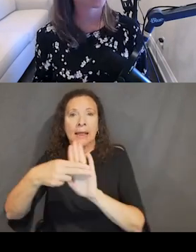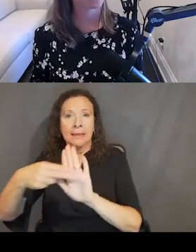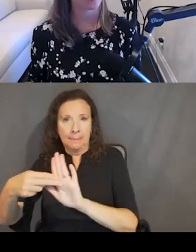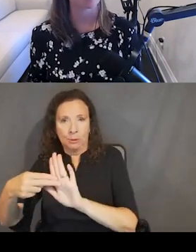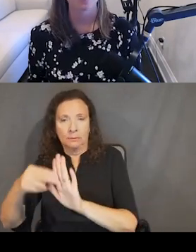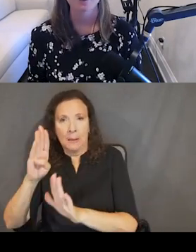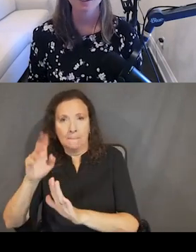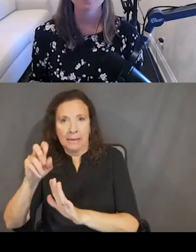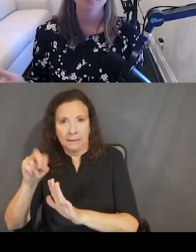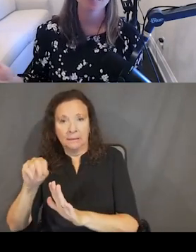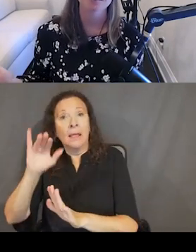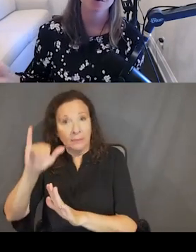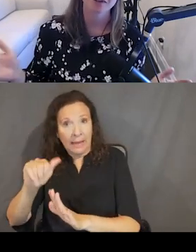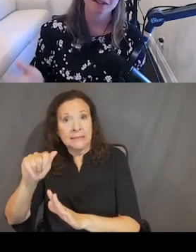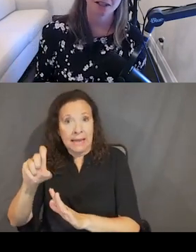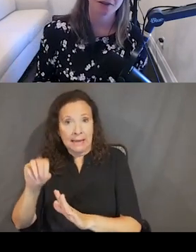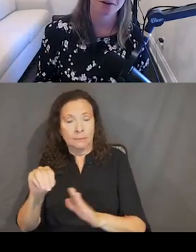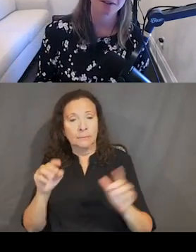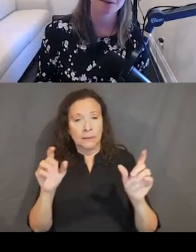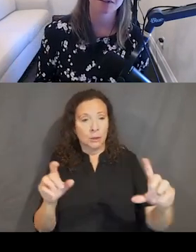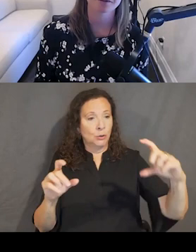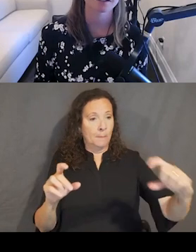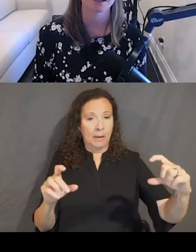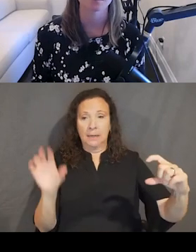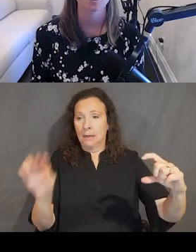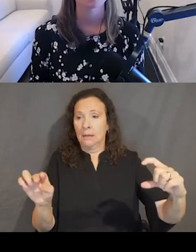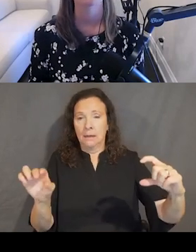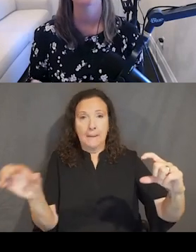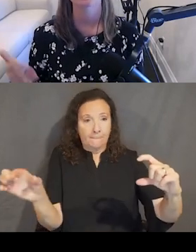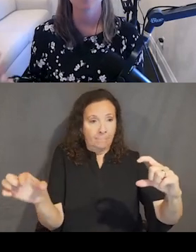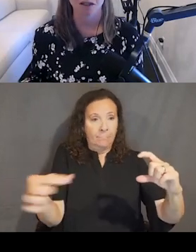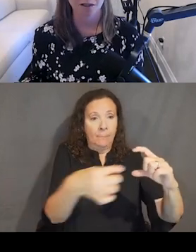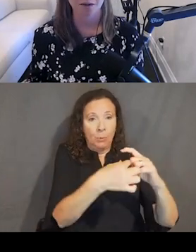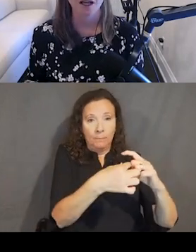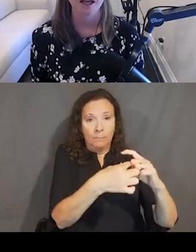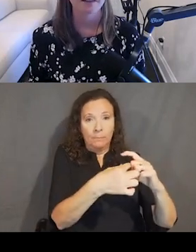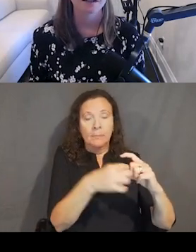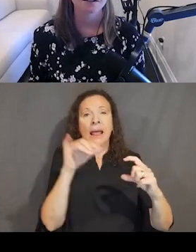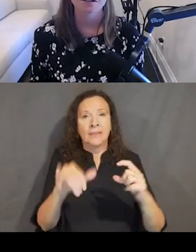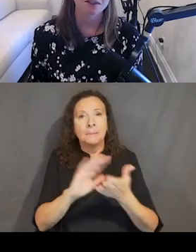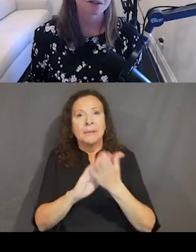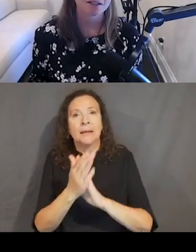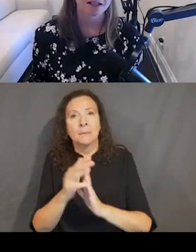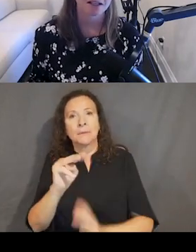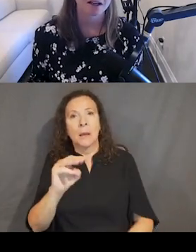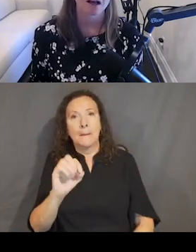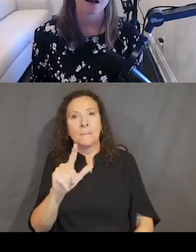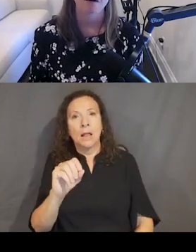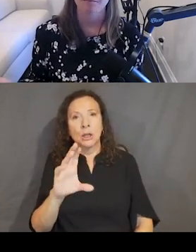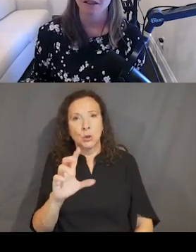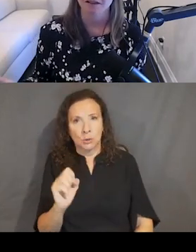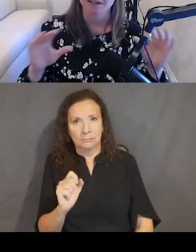That's also an atom. If I were to throw these two things together, the label and the rectangle, well, we get a molecule. And that is our typical understanding